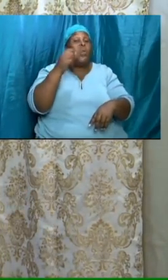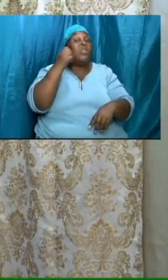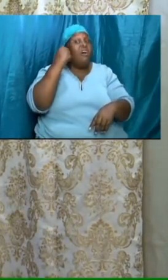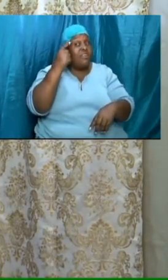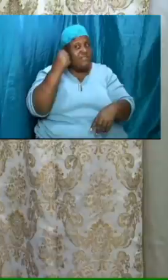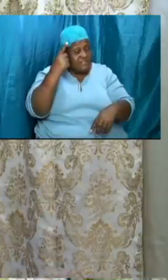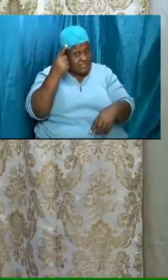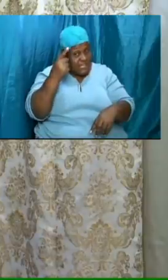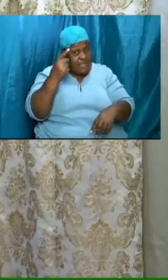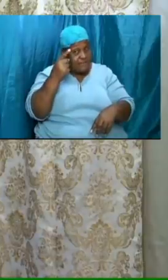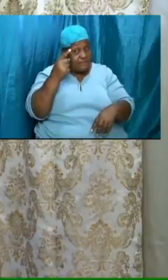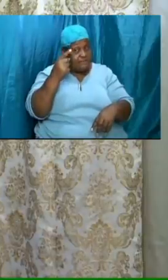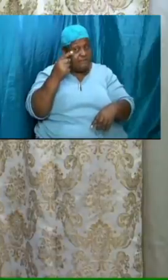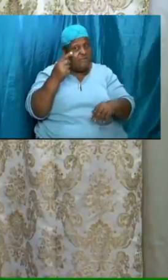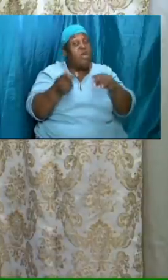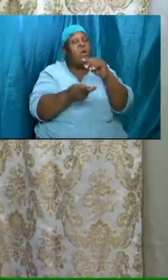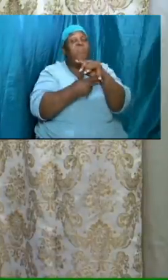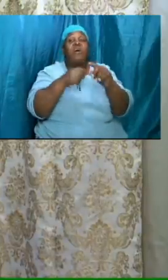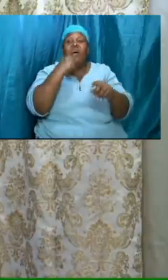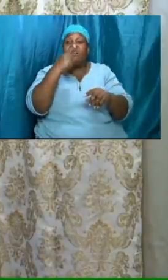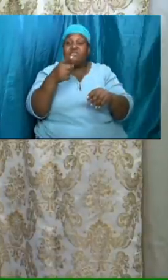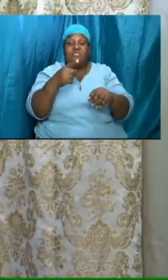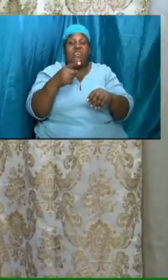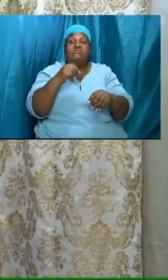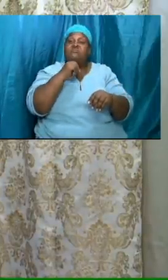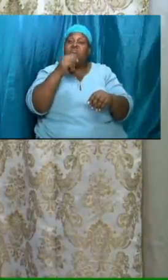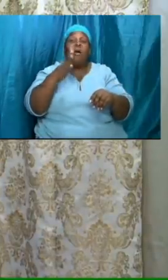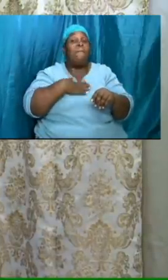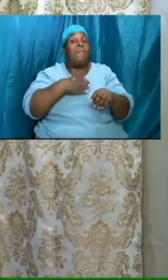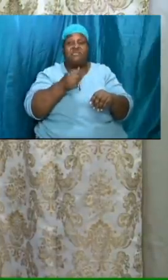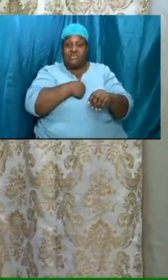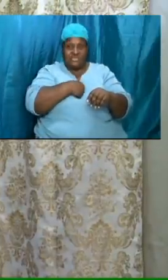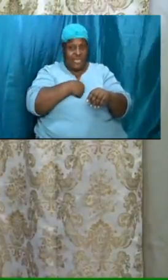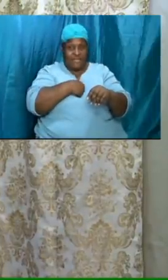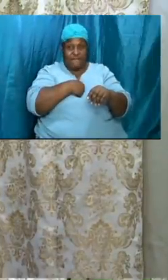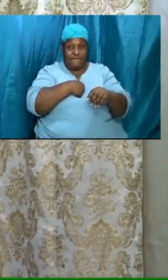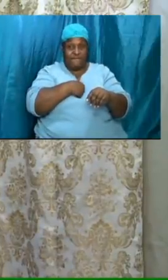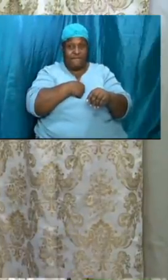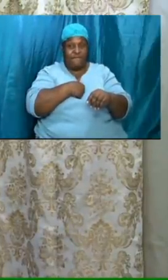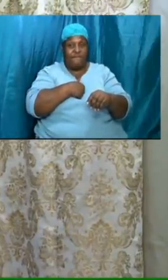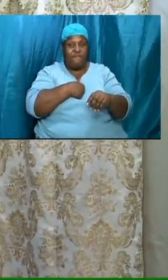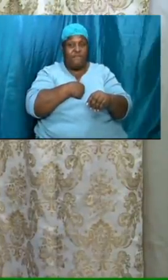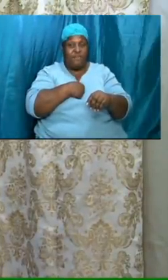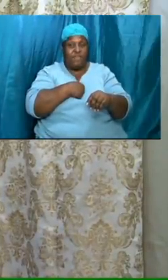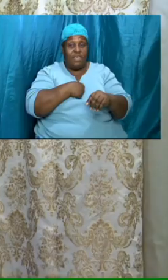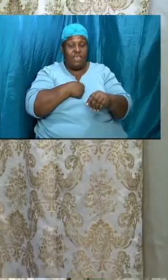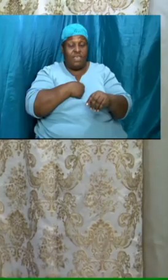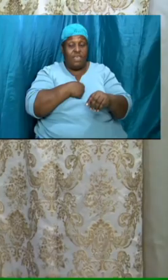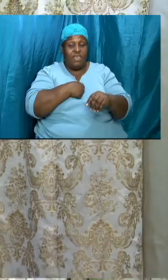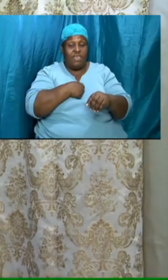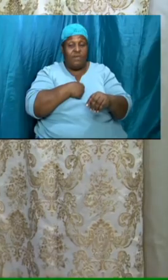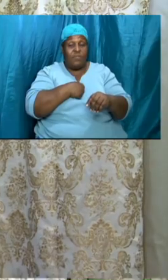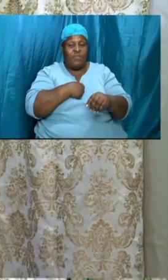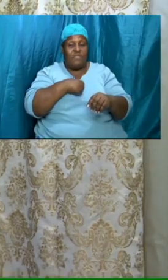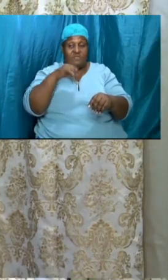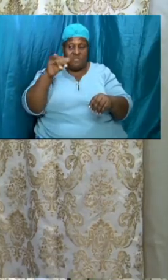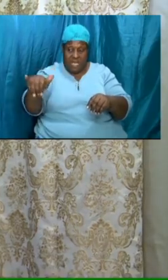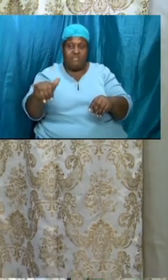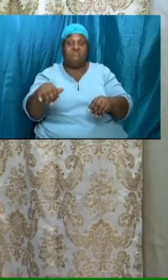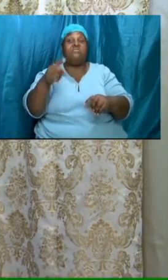paul was saying and he indicated to the saints to whom he spoke that that day